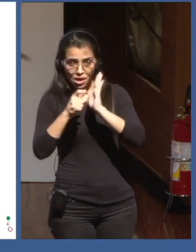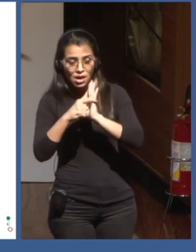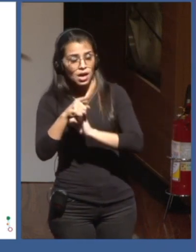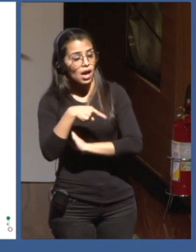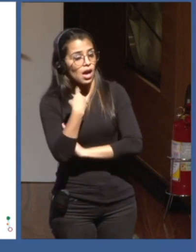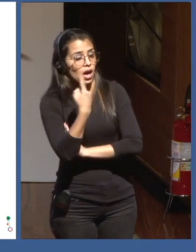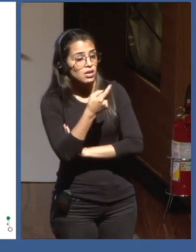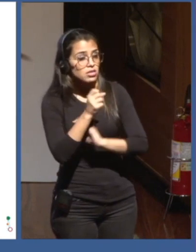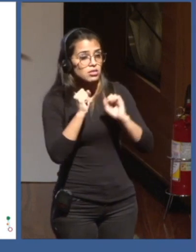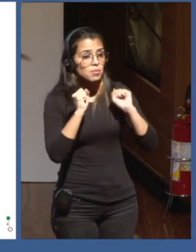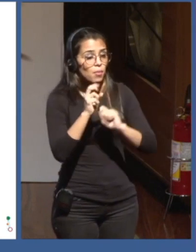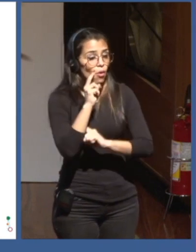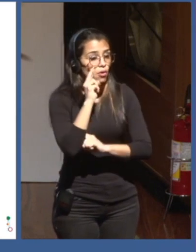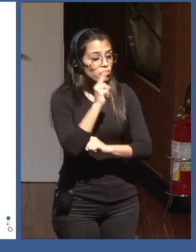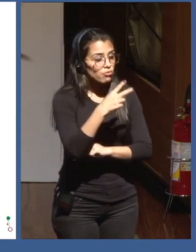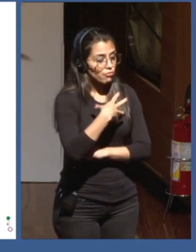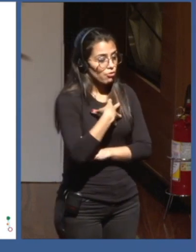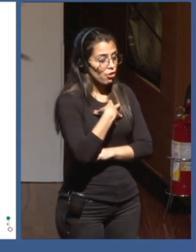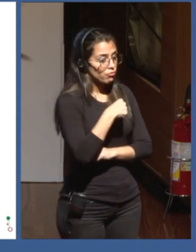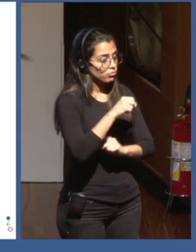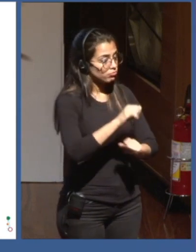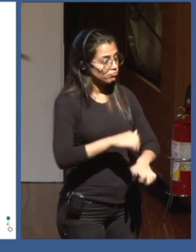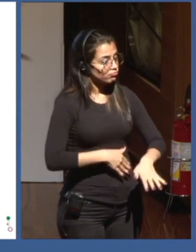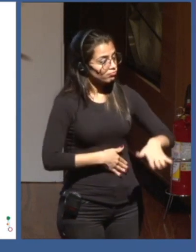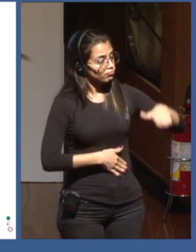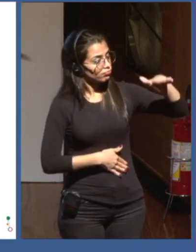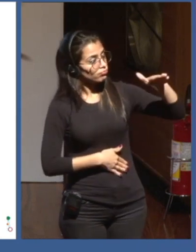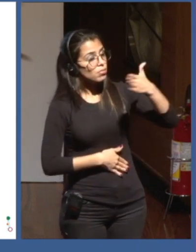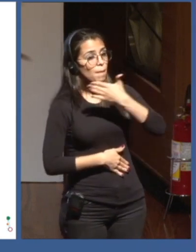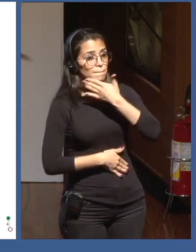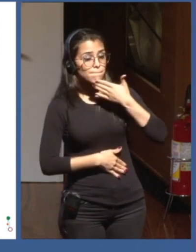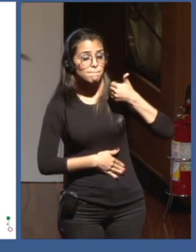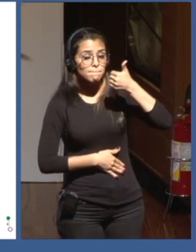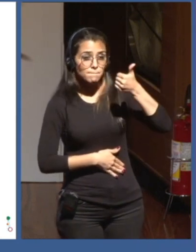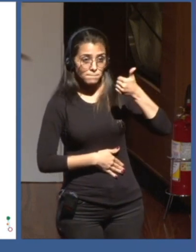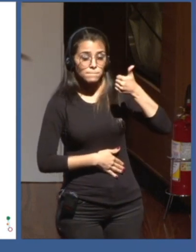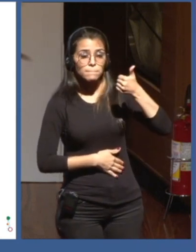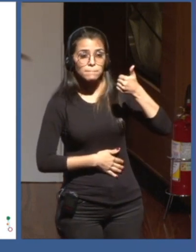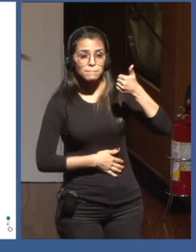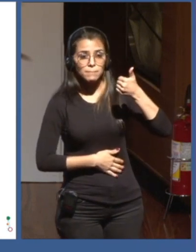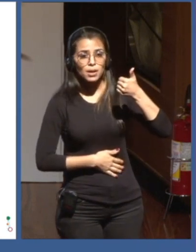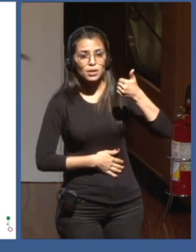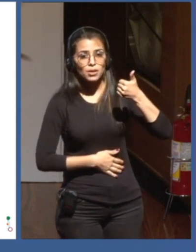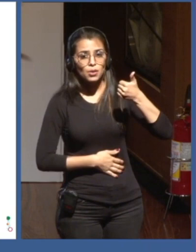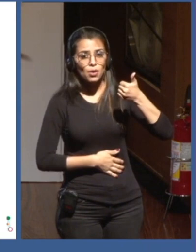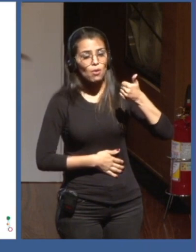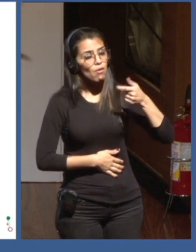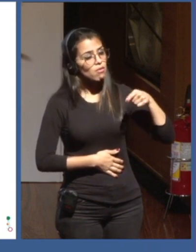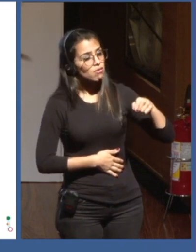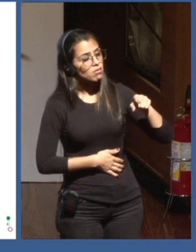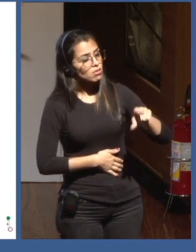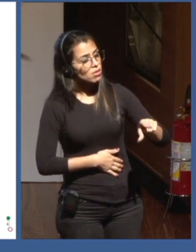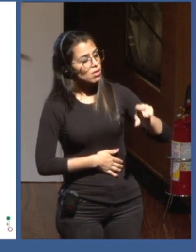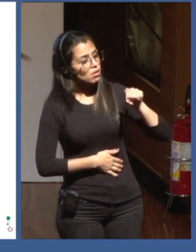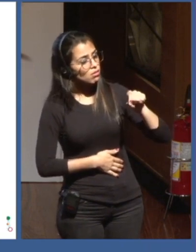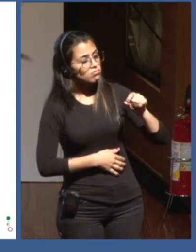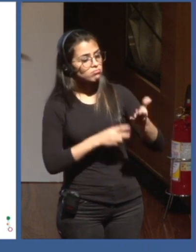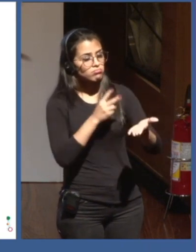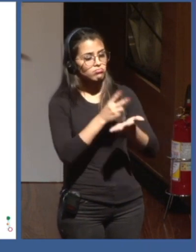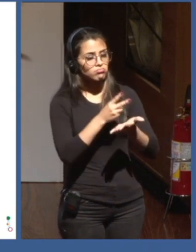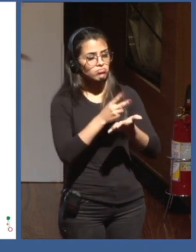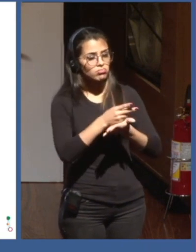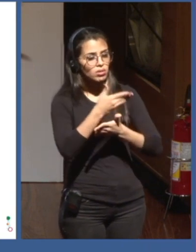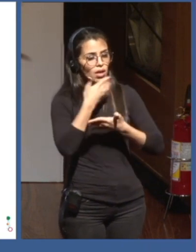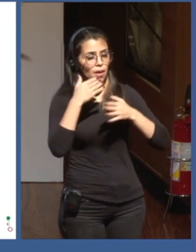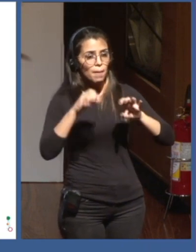much better off and make very more rational, fact-based decisions. And for that, and this is the end, I think we